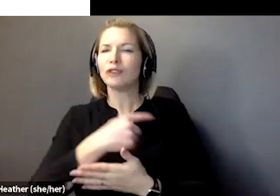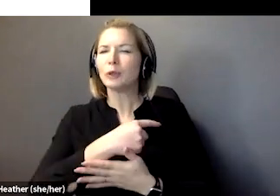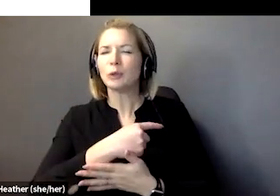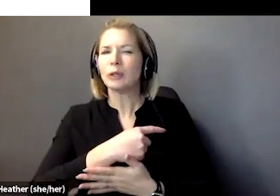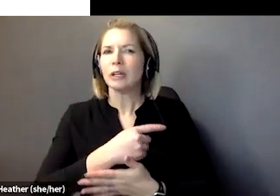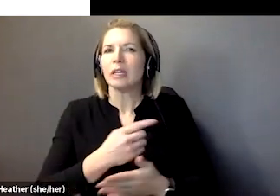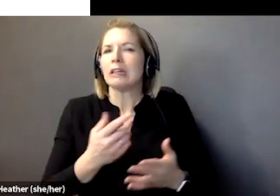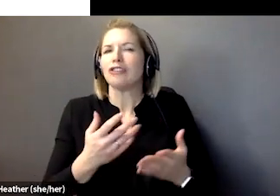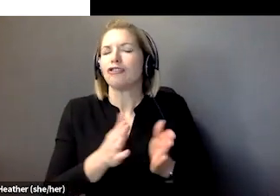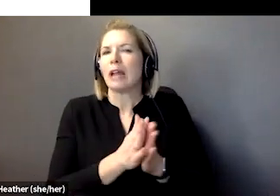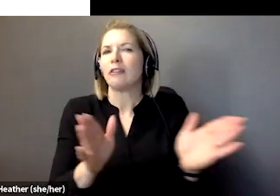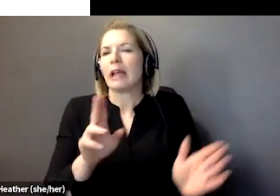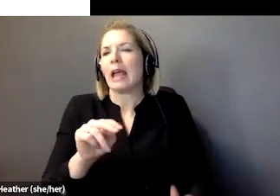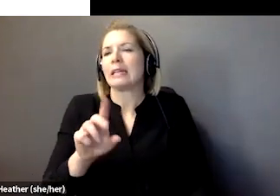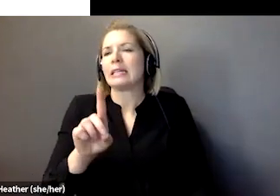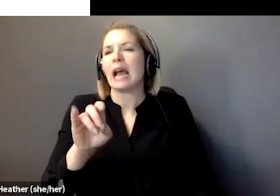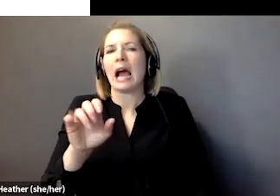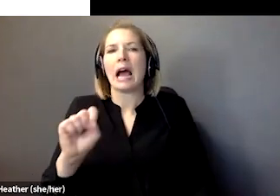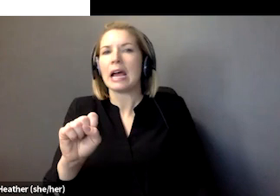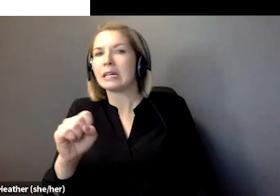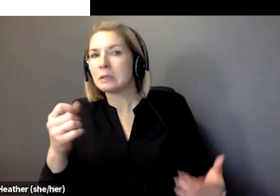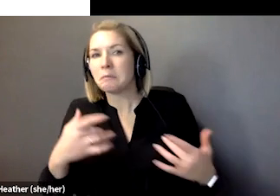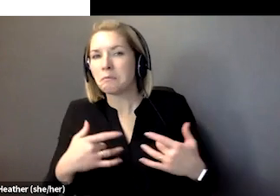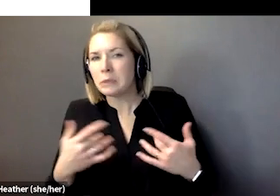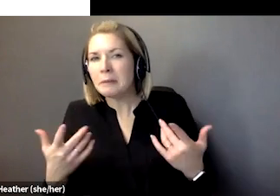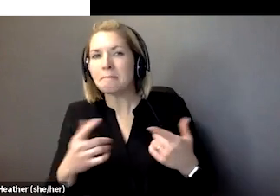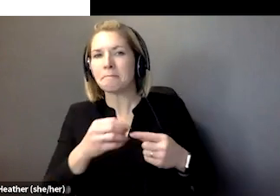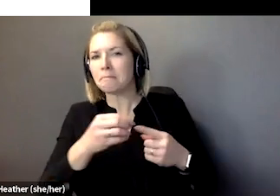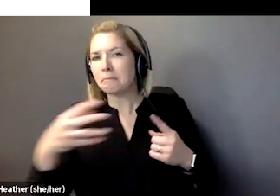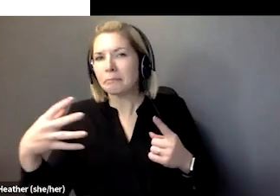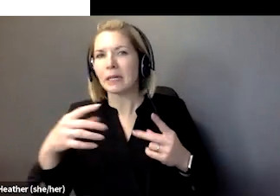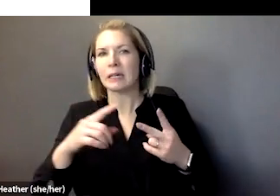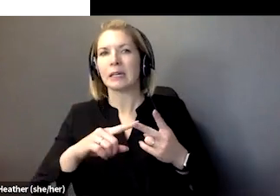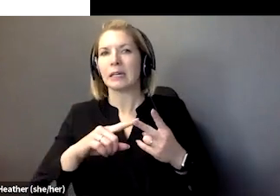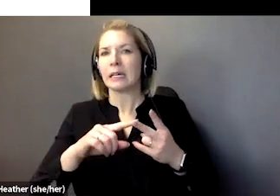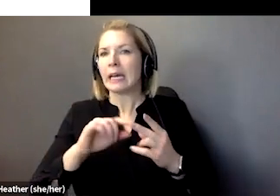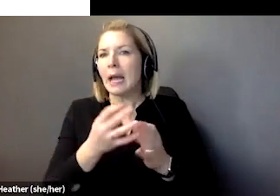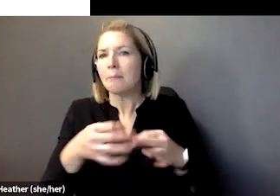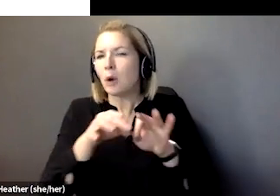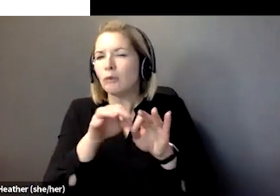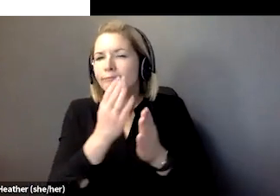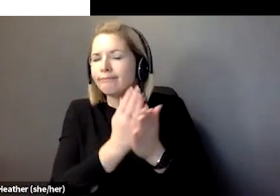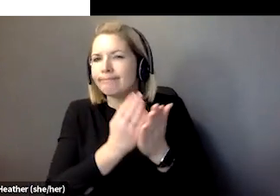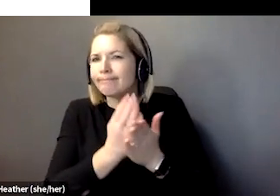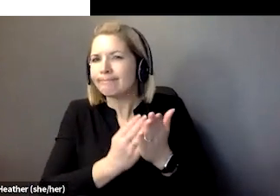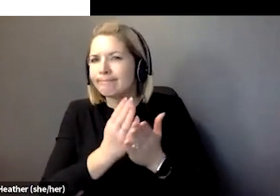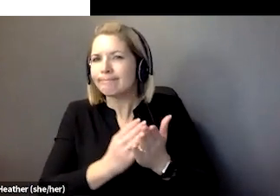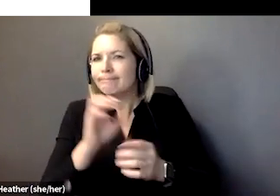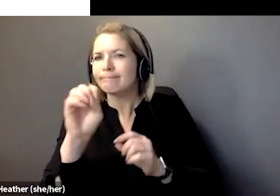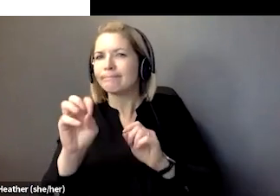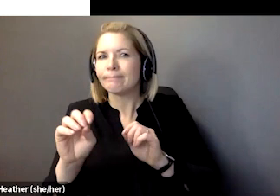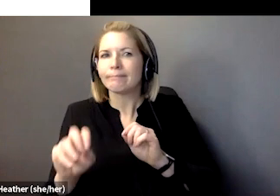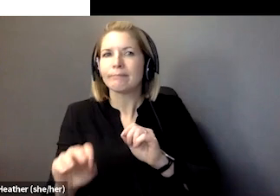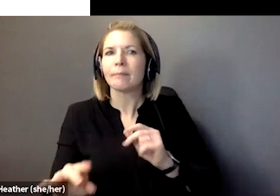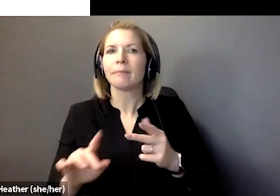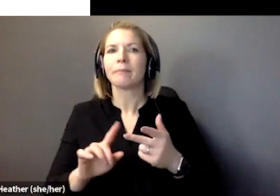NDIS, its vision, key features, talk to you about some of the reform principles that underpinned its introduction in Australia,